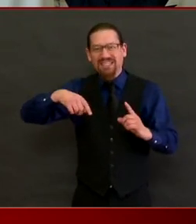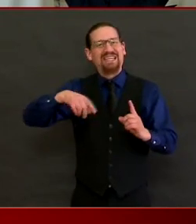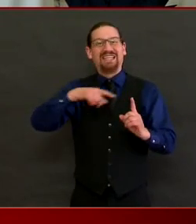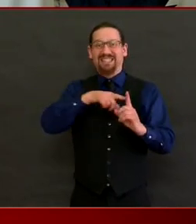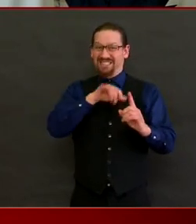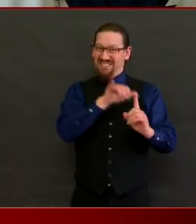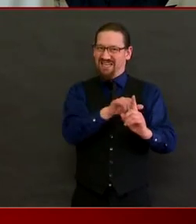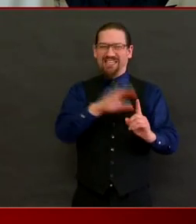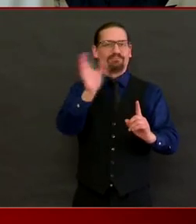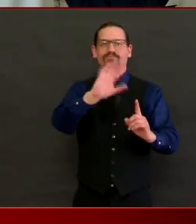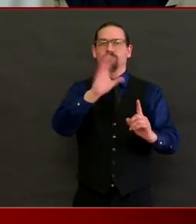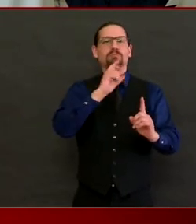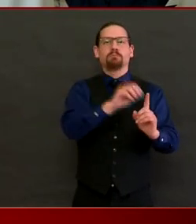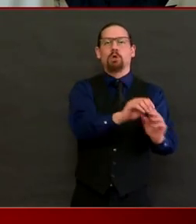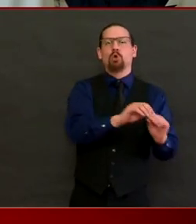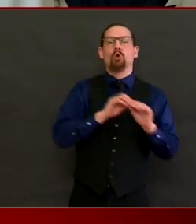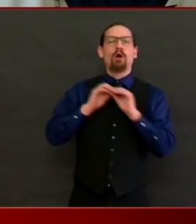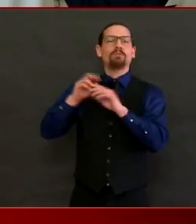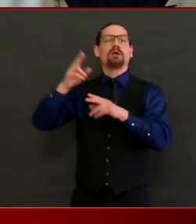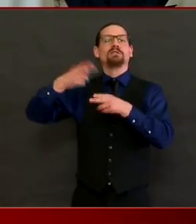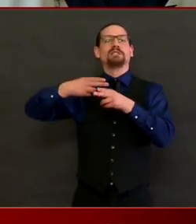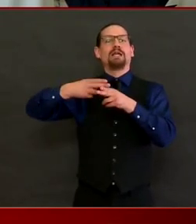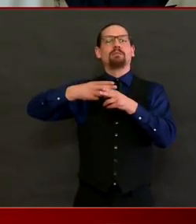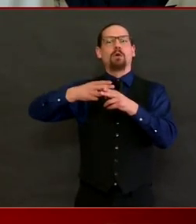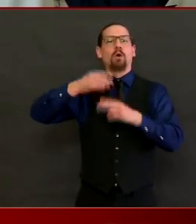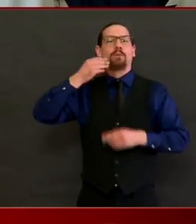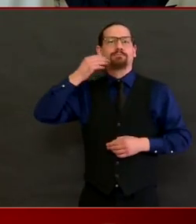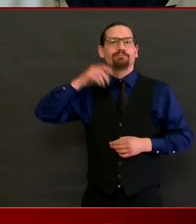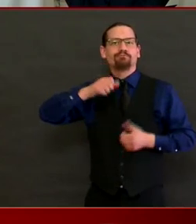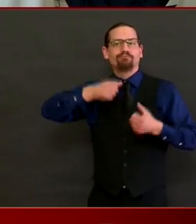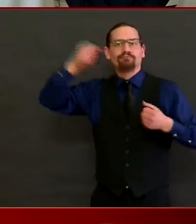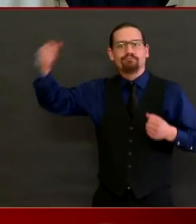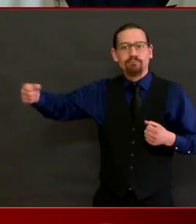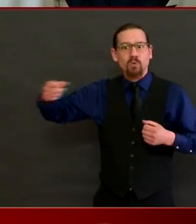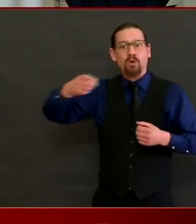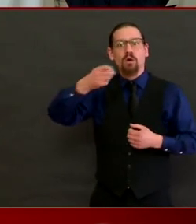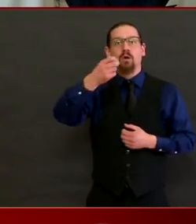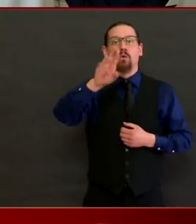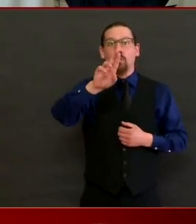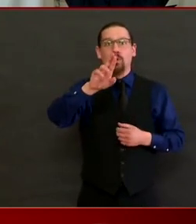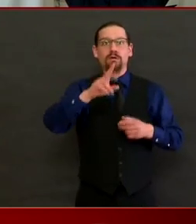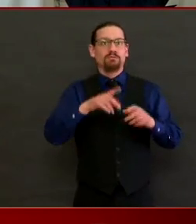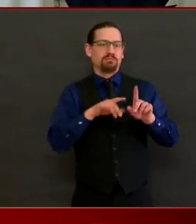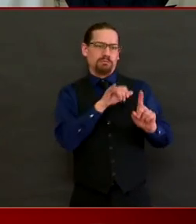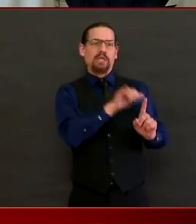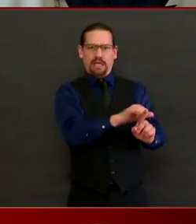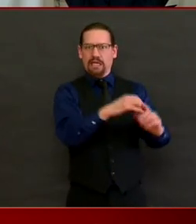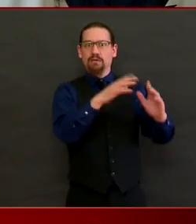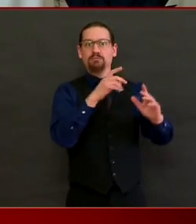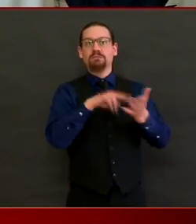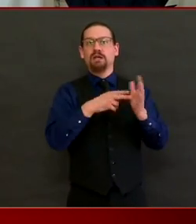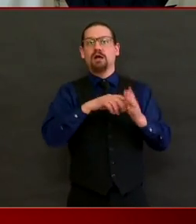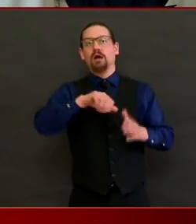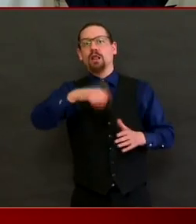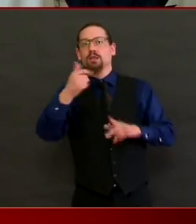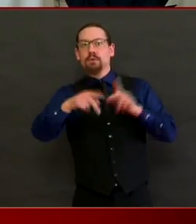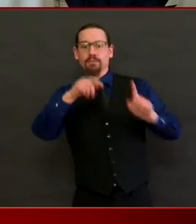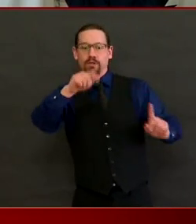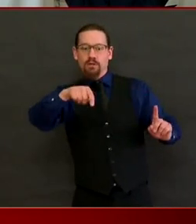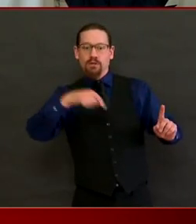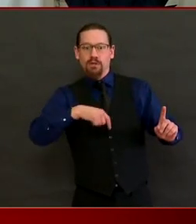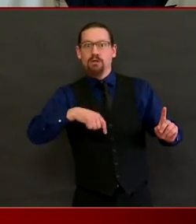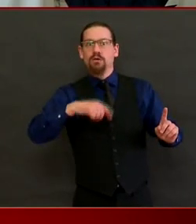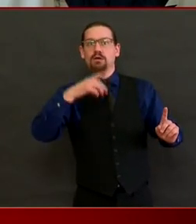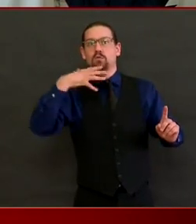stay someplace else safely. And then we shared yesterday, the governor talked a little bit about what the quarantine and isolation